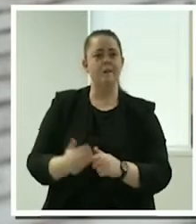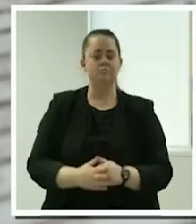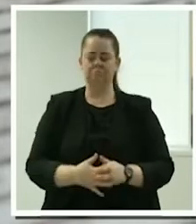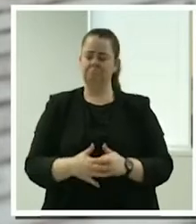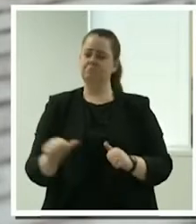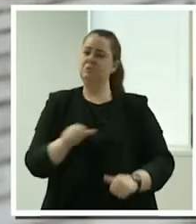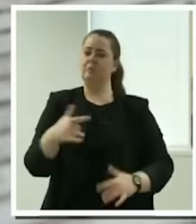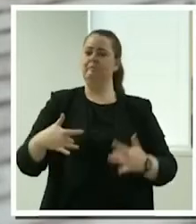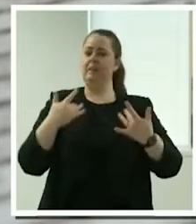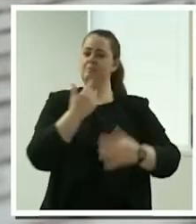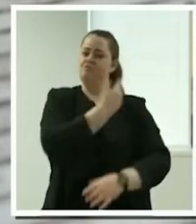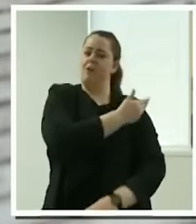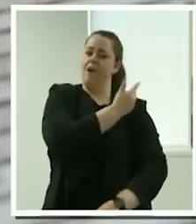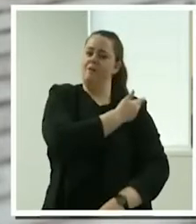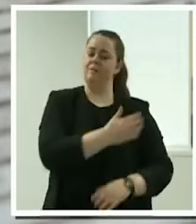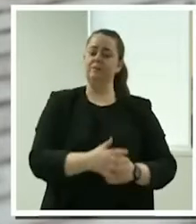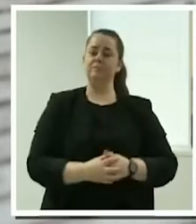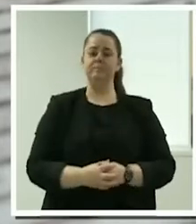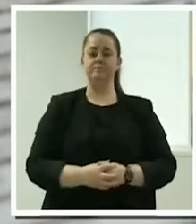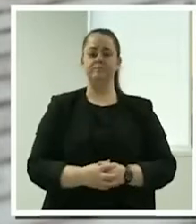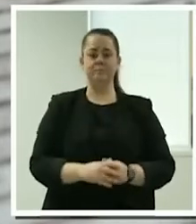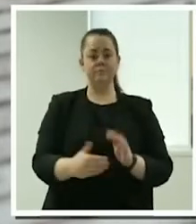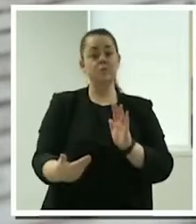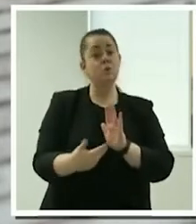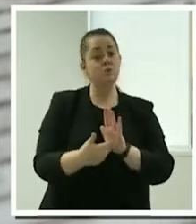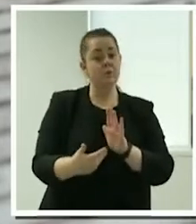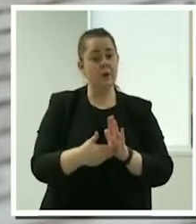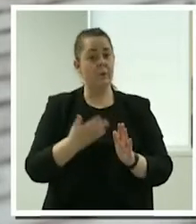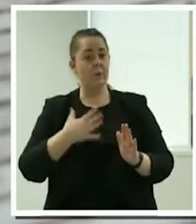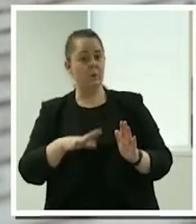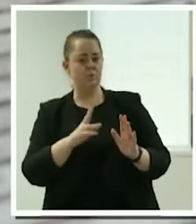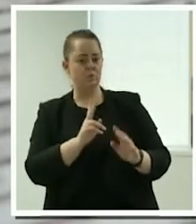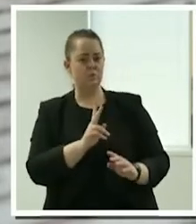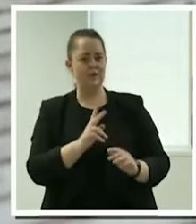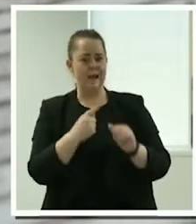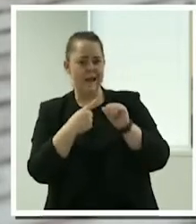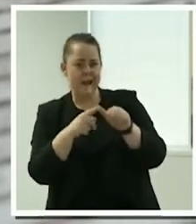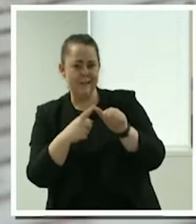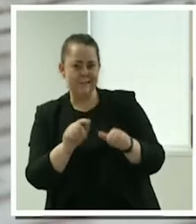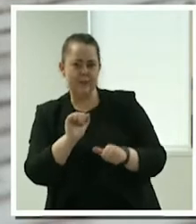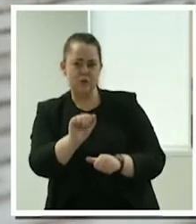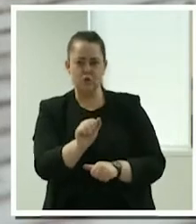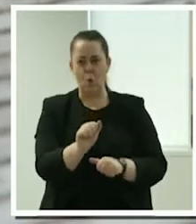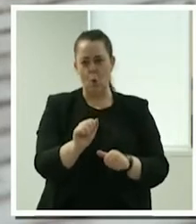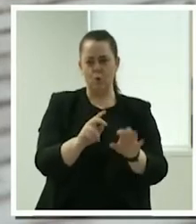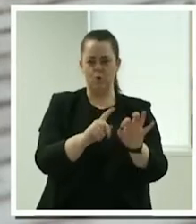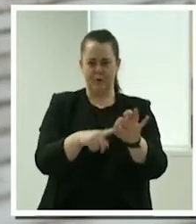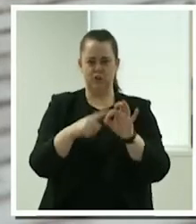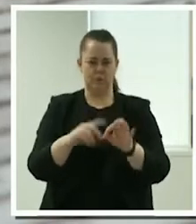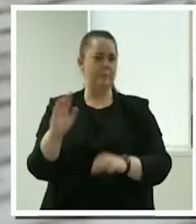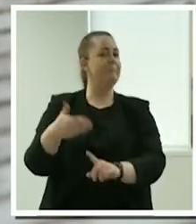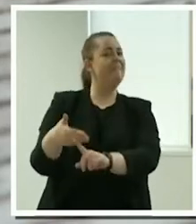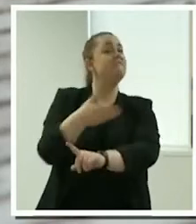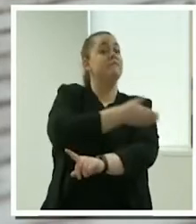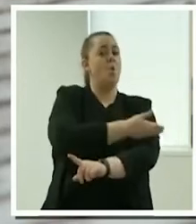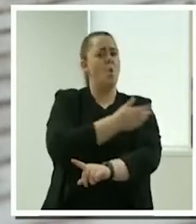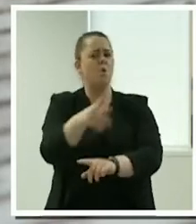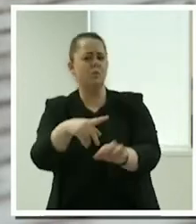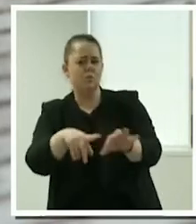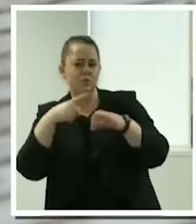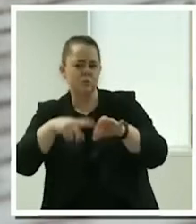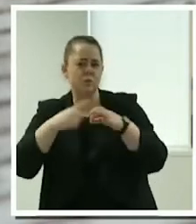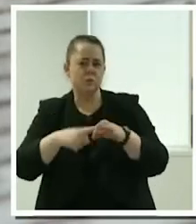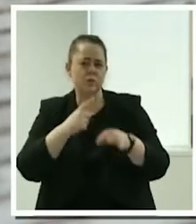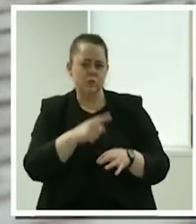Today, we wanted to answer some of the most common questions submitted by you prior to today. And we're going to go through a panel